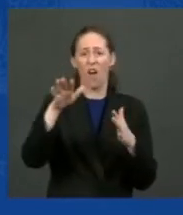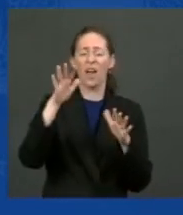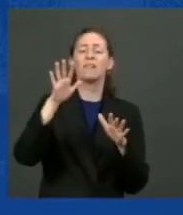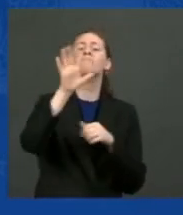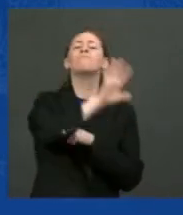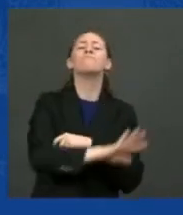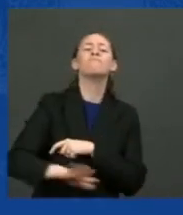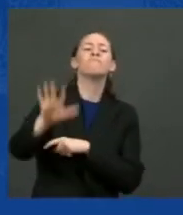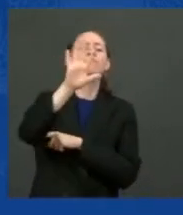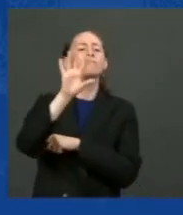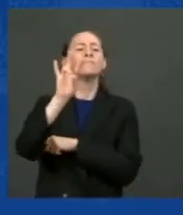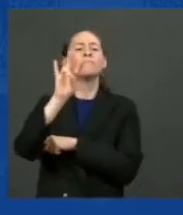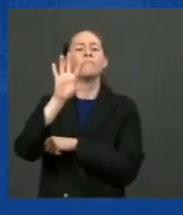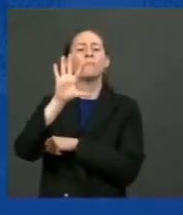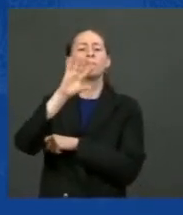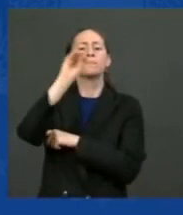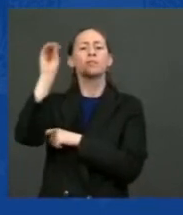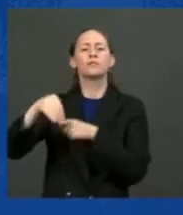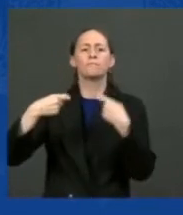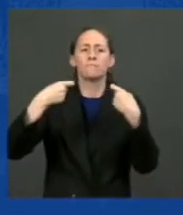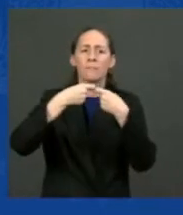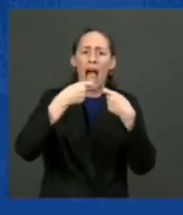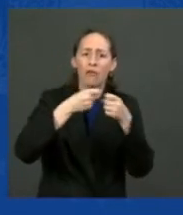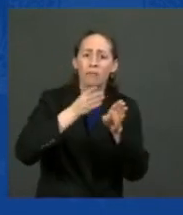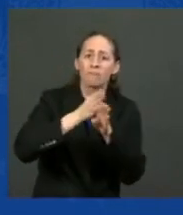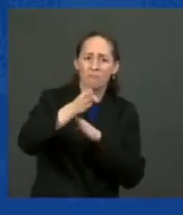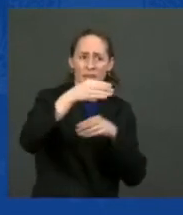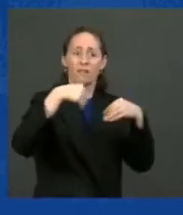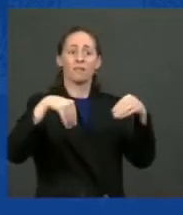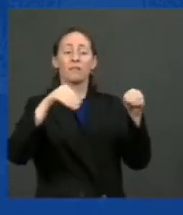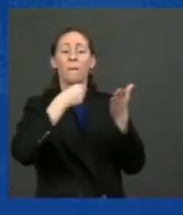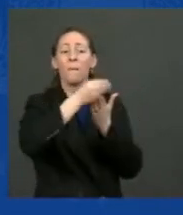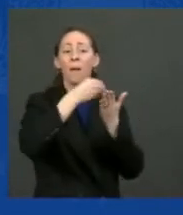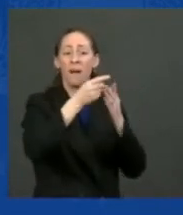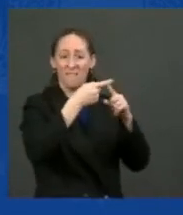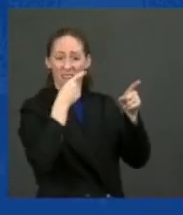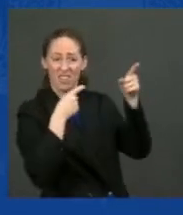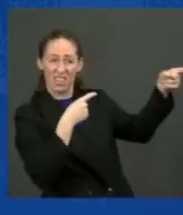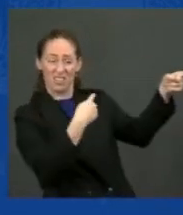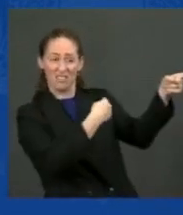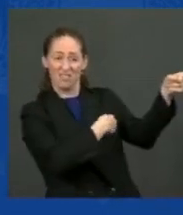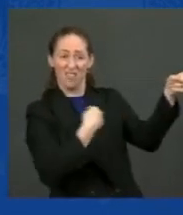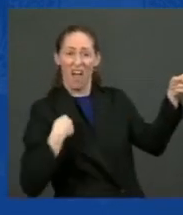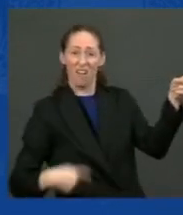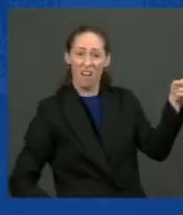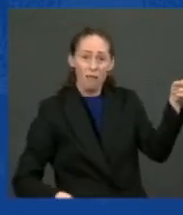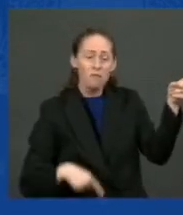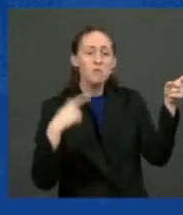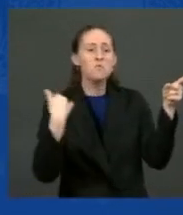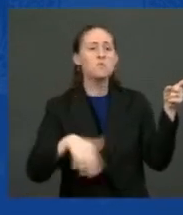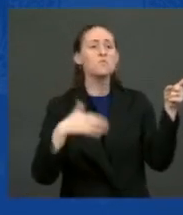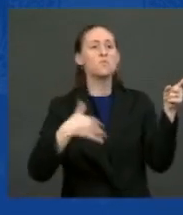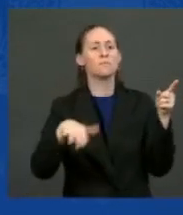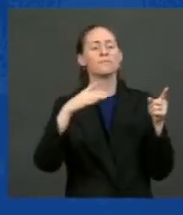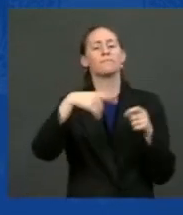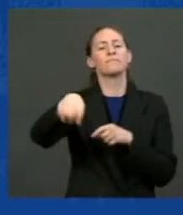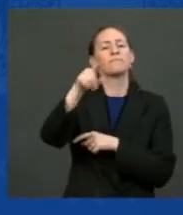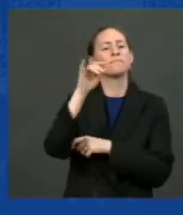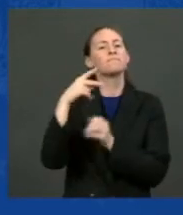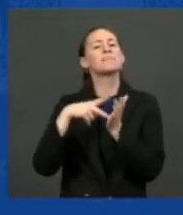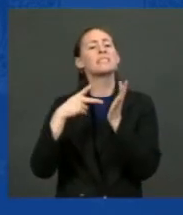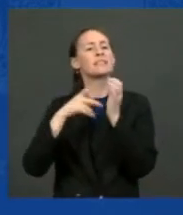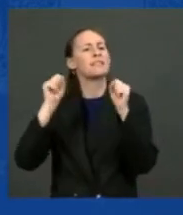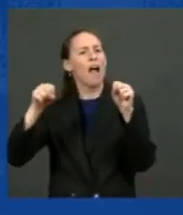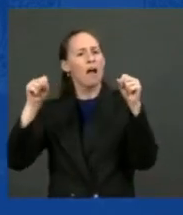And they're poised to invest another 14 billion dollars in charging capacity now in their